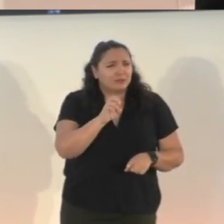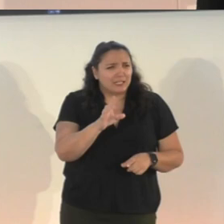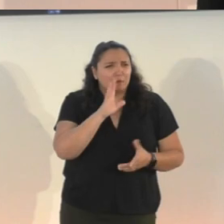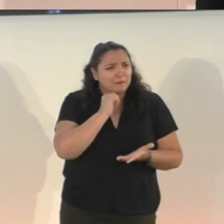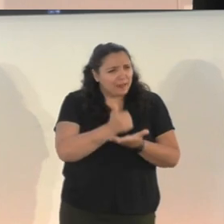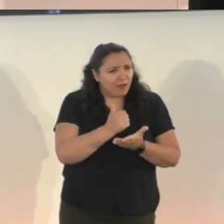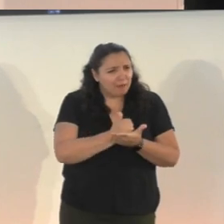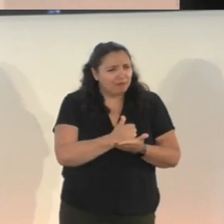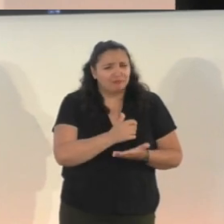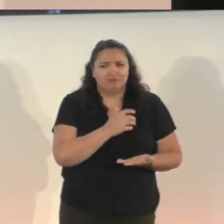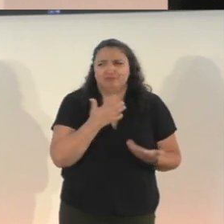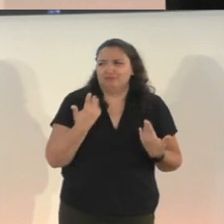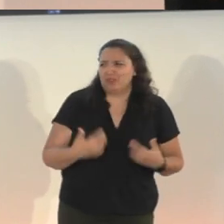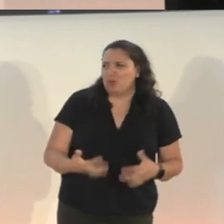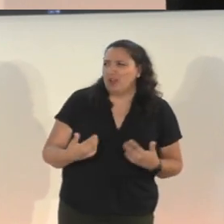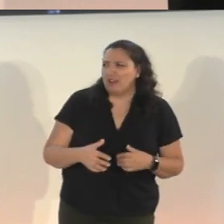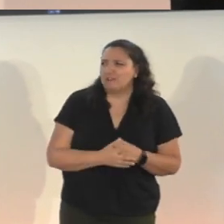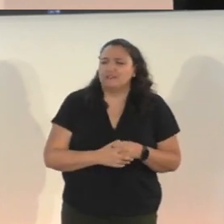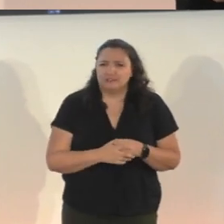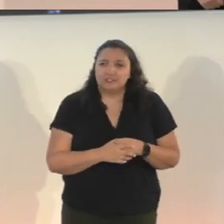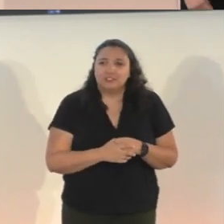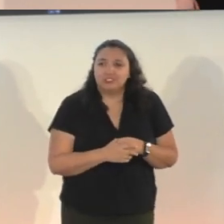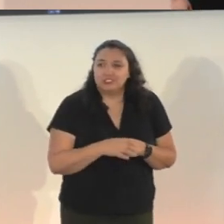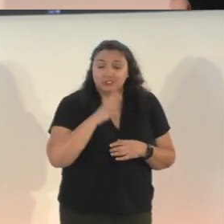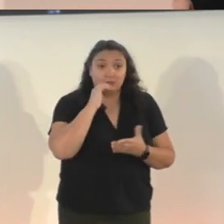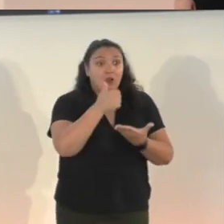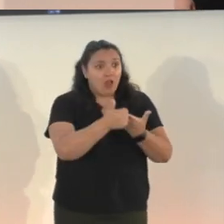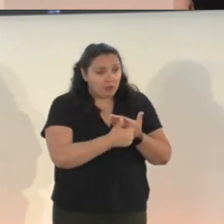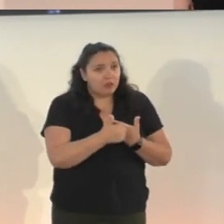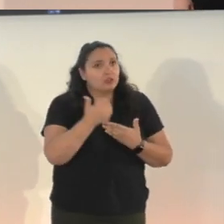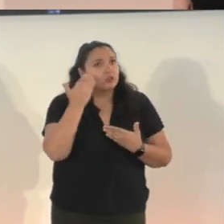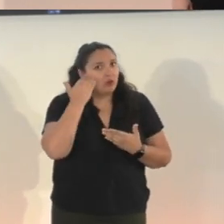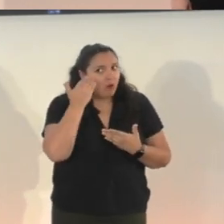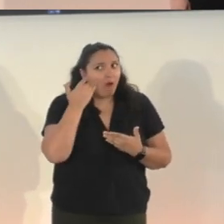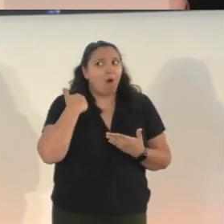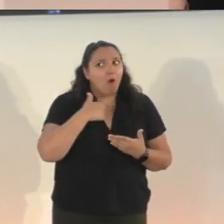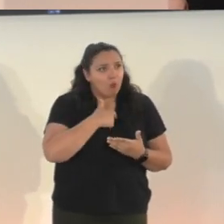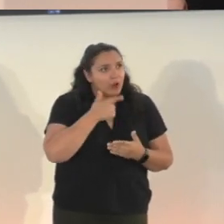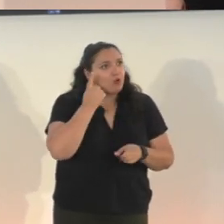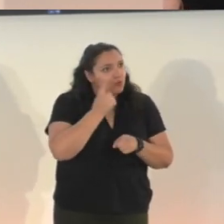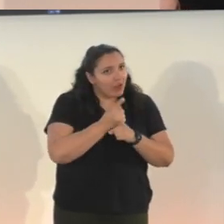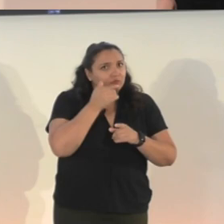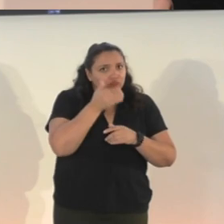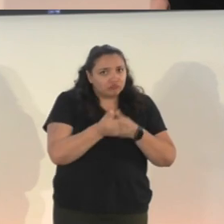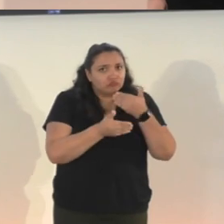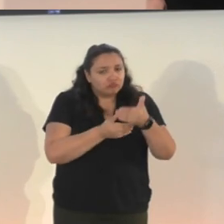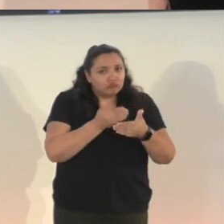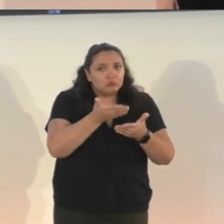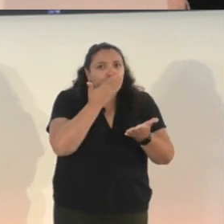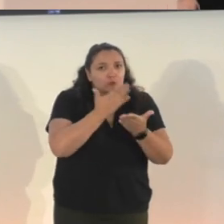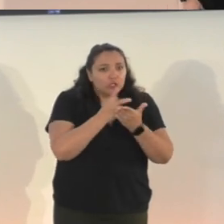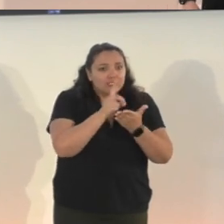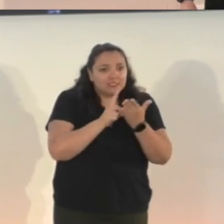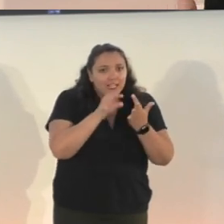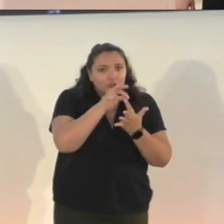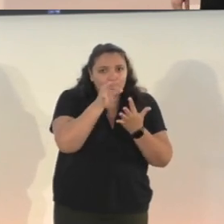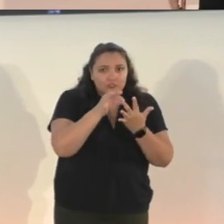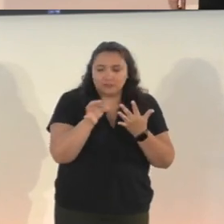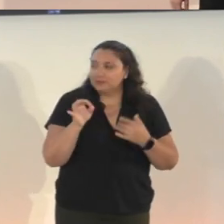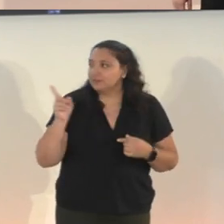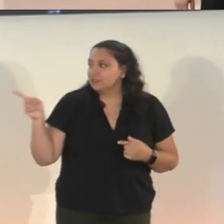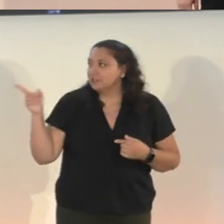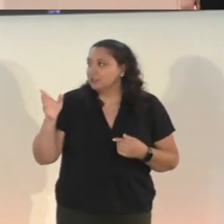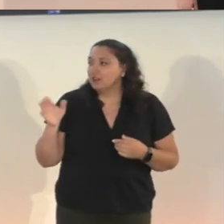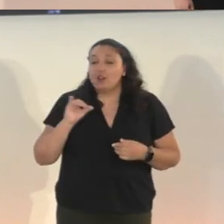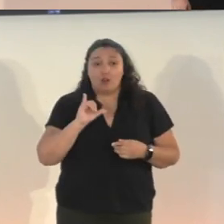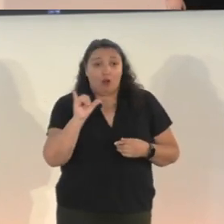So yeah, this helped us know when we were on the right track, and then when we were making good design choices. And also when we